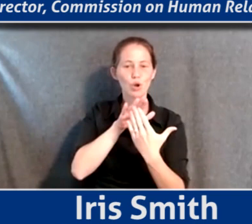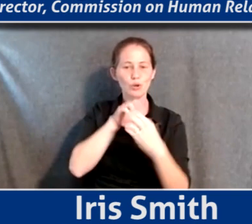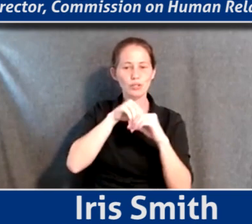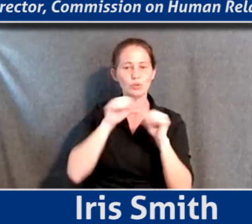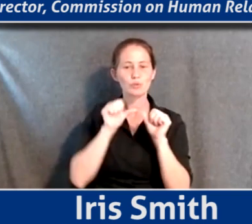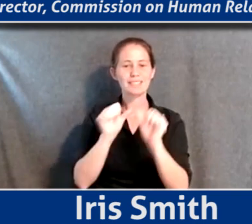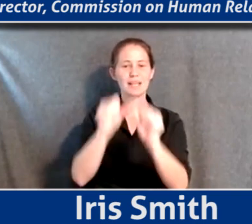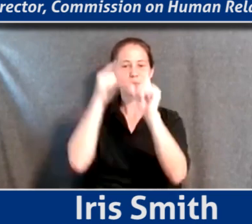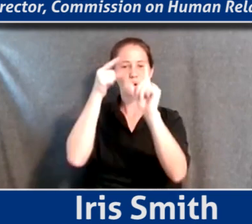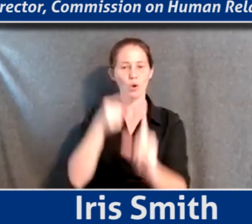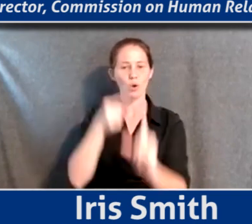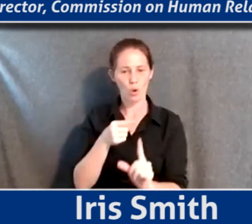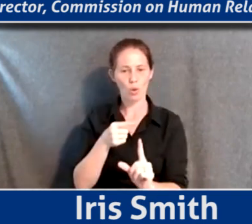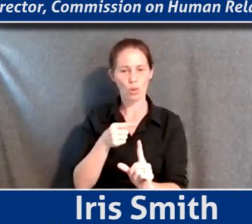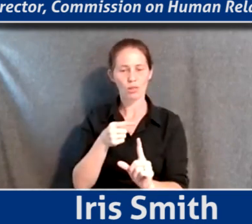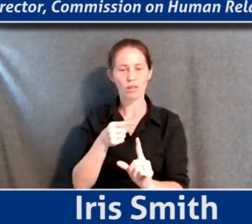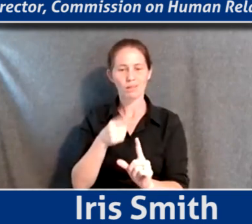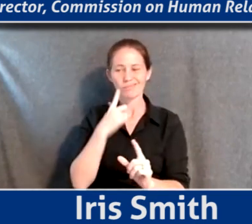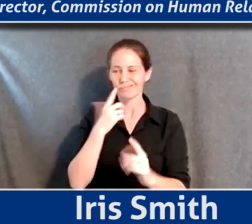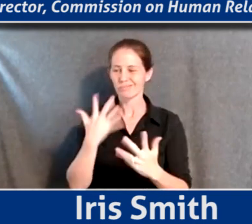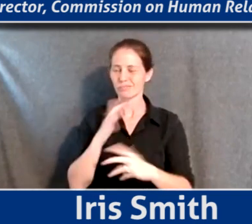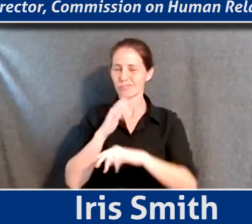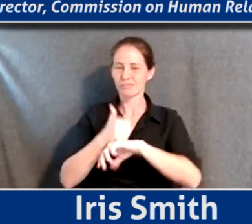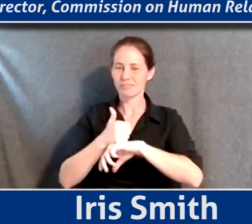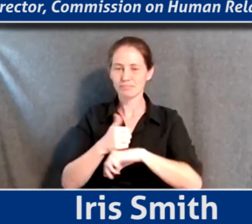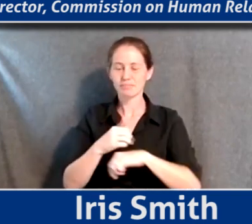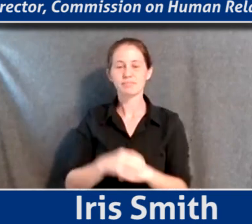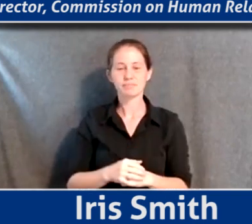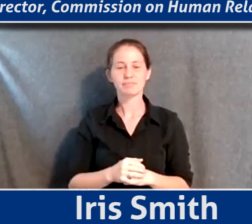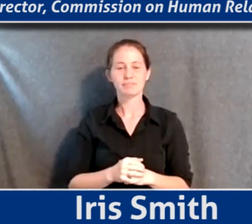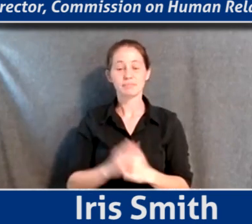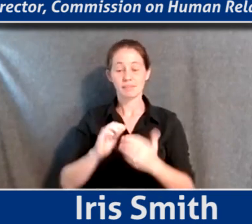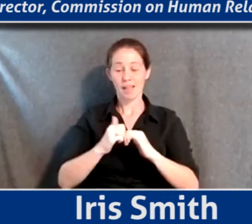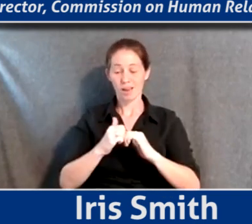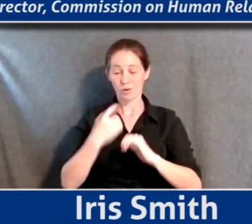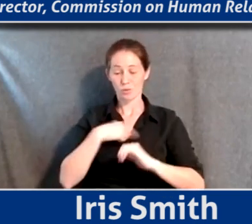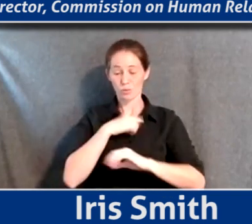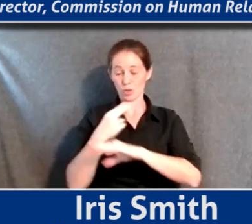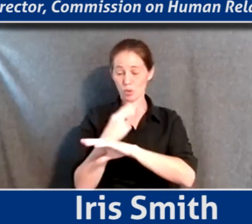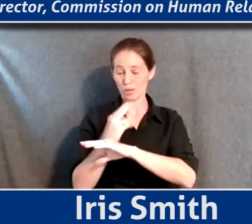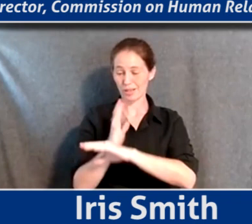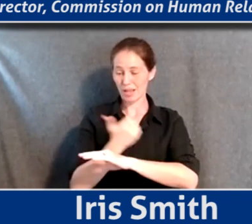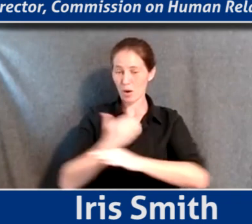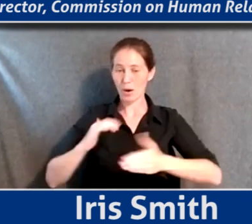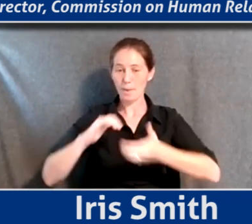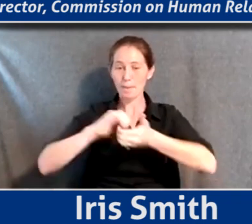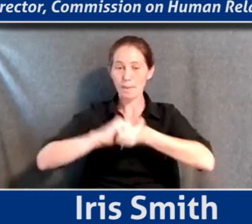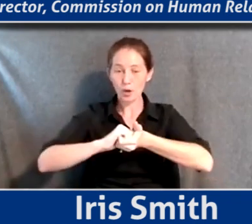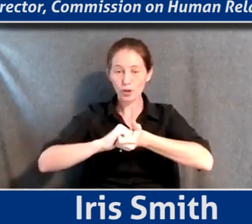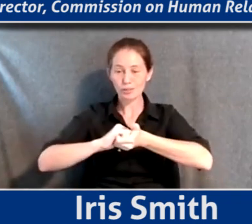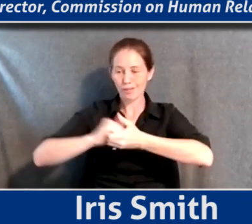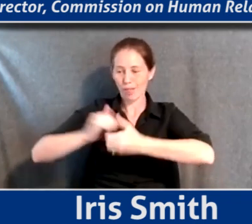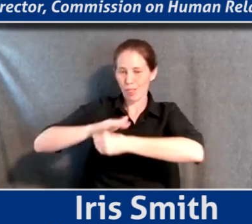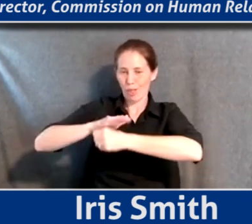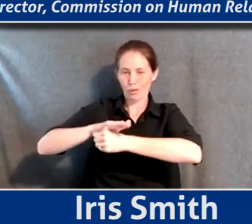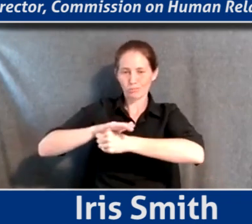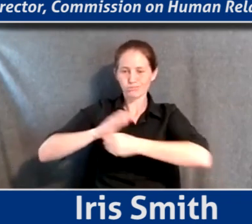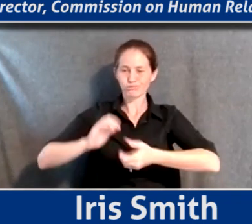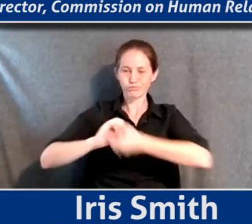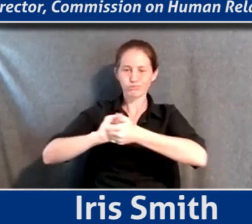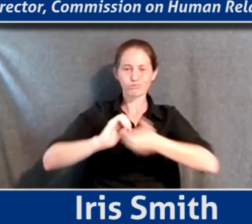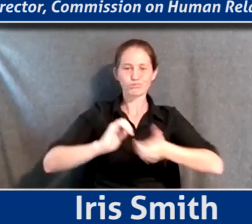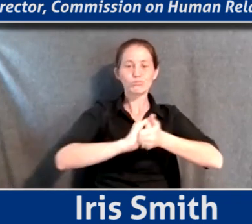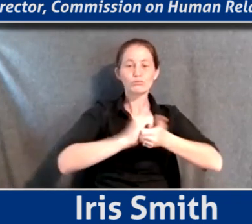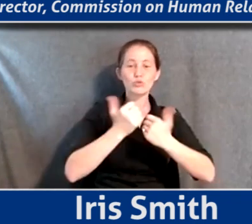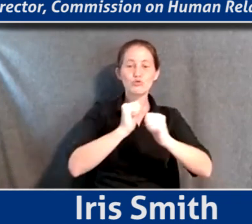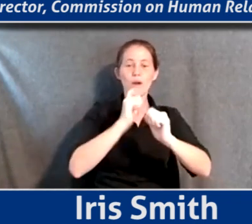goals, into the sustainable goals that we have, and how do we utilize our partners locally to work toward